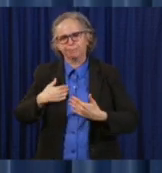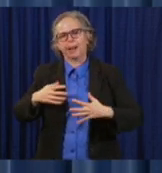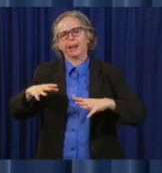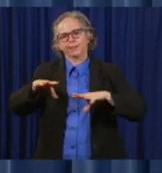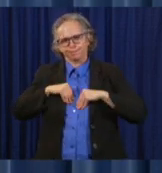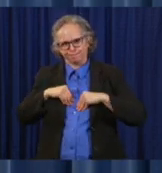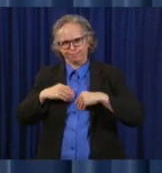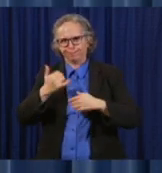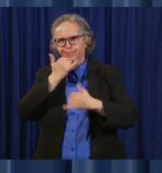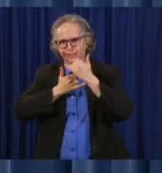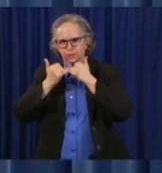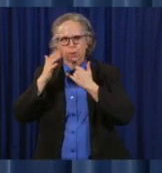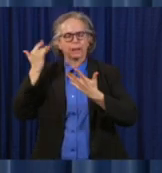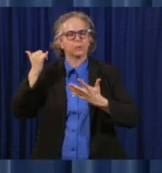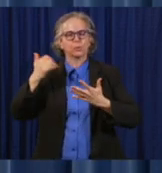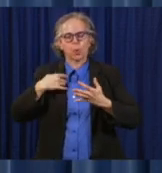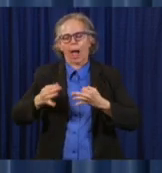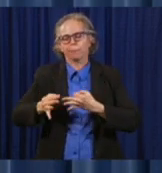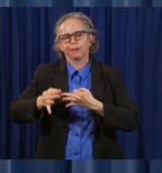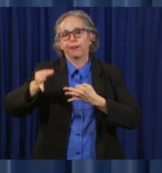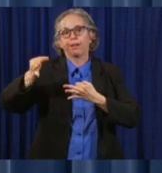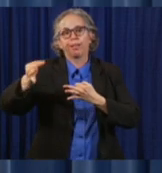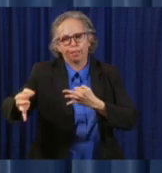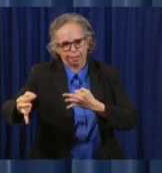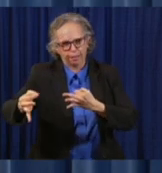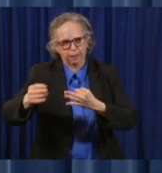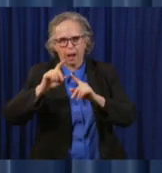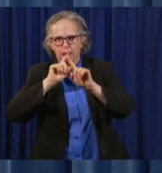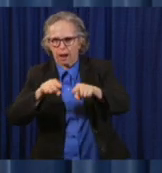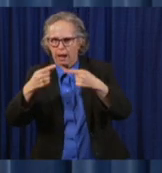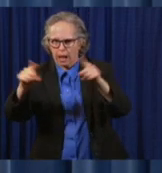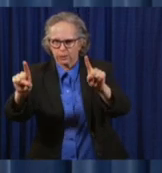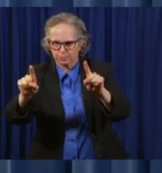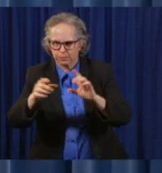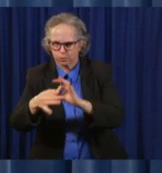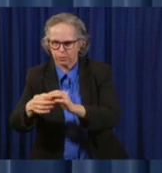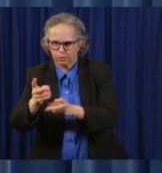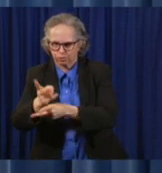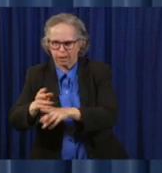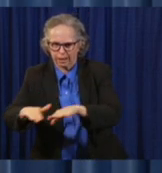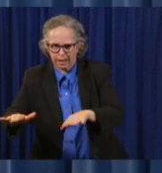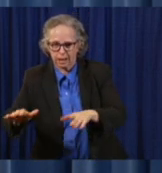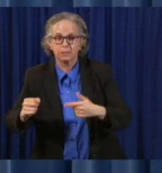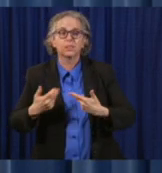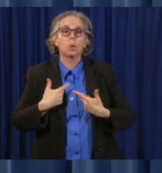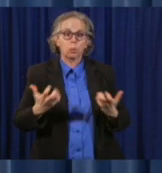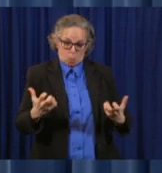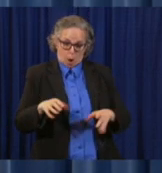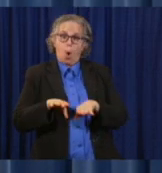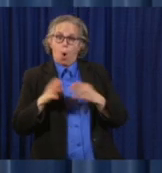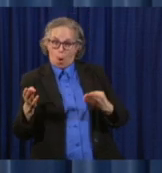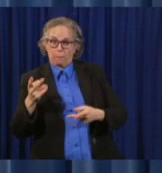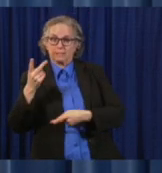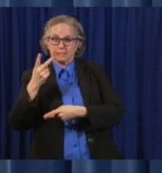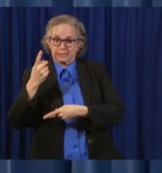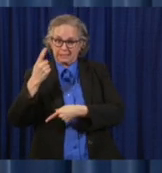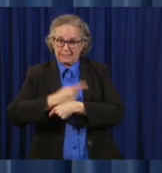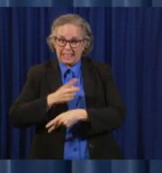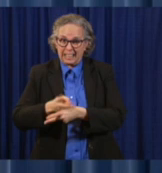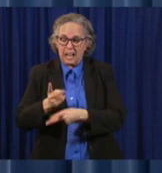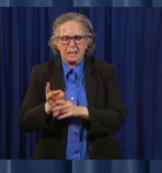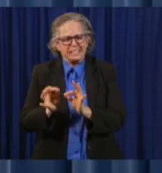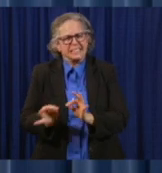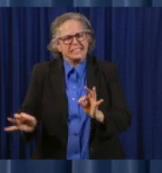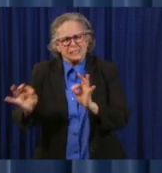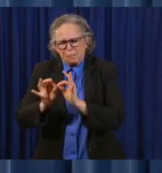Reopening child care centers is simply, simply too important to do so without making certain that we